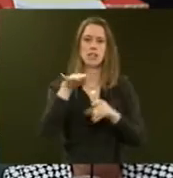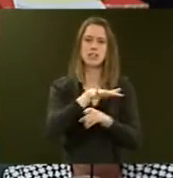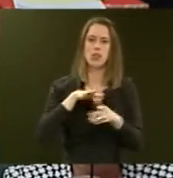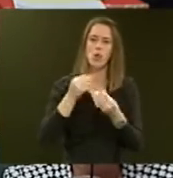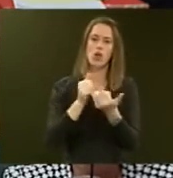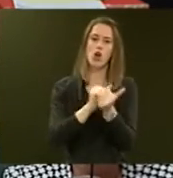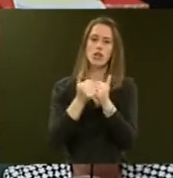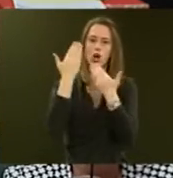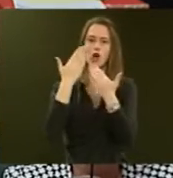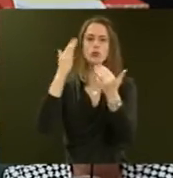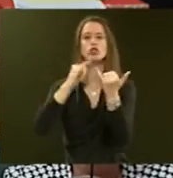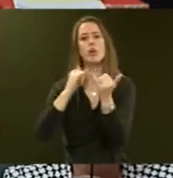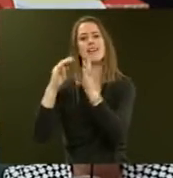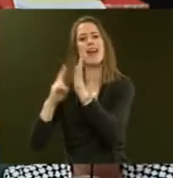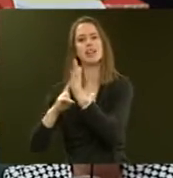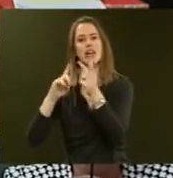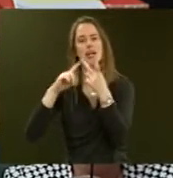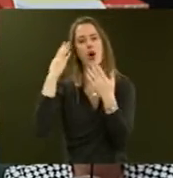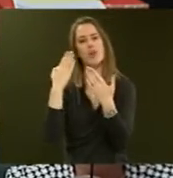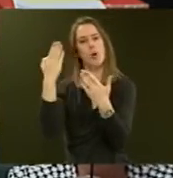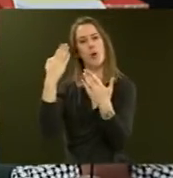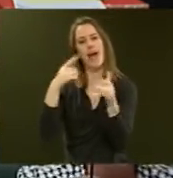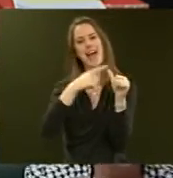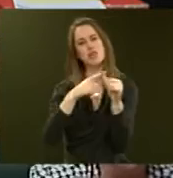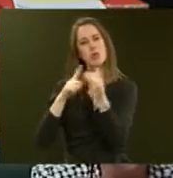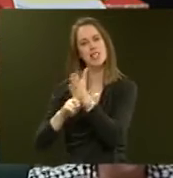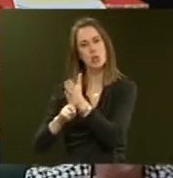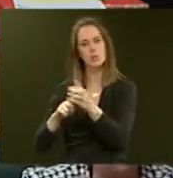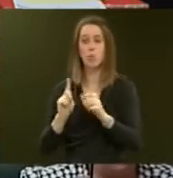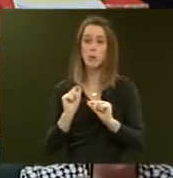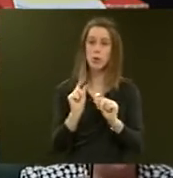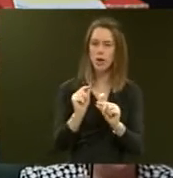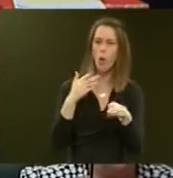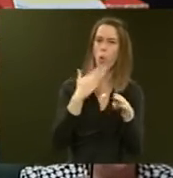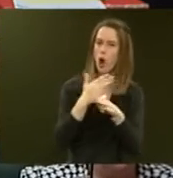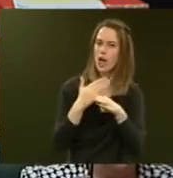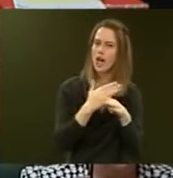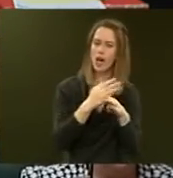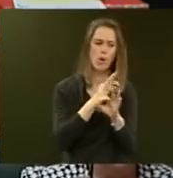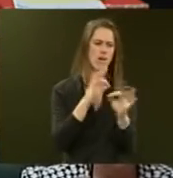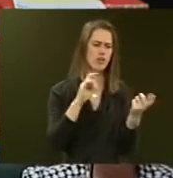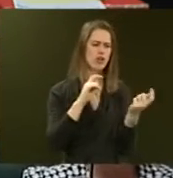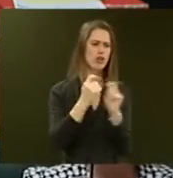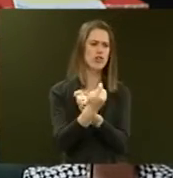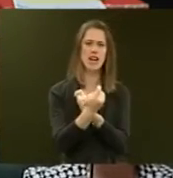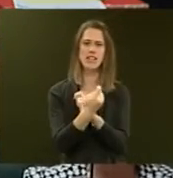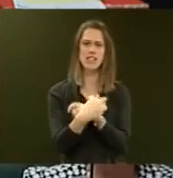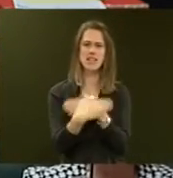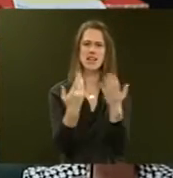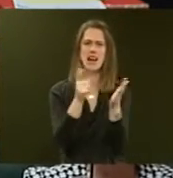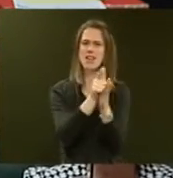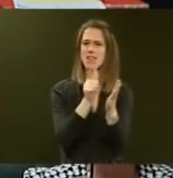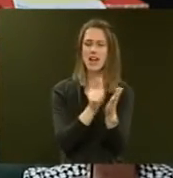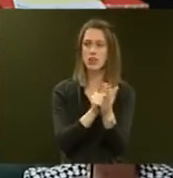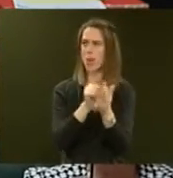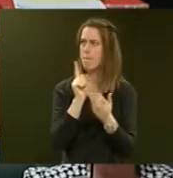colleagues, the Honourable Stuart Nash and the Honourable Andrew Little, what we are doing is working. We haven't changed a single bit of legislation